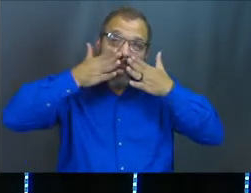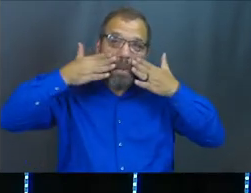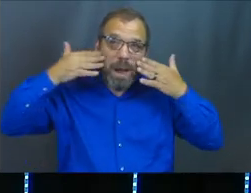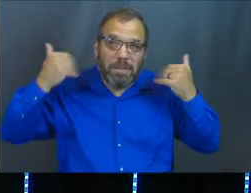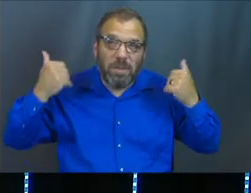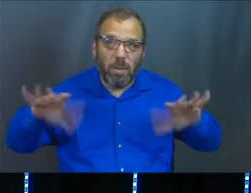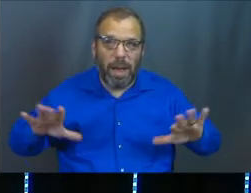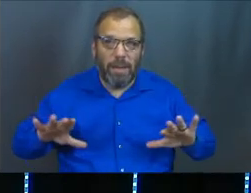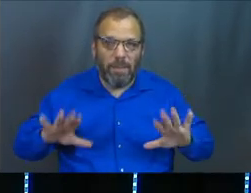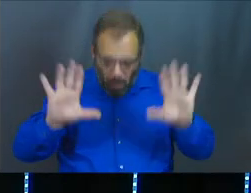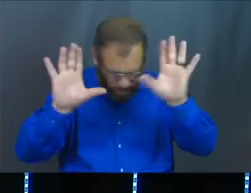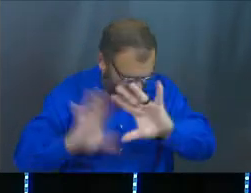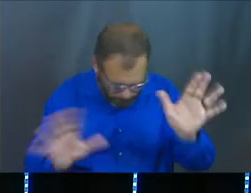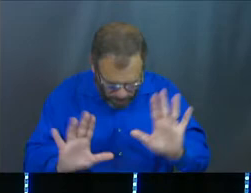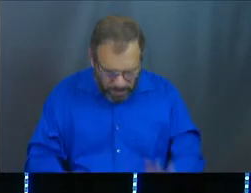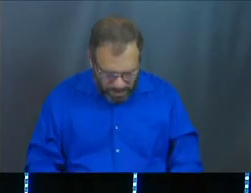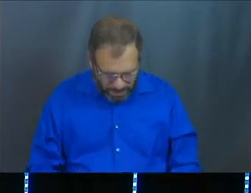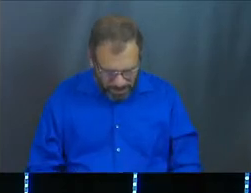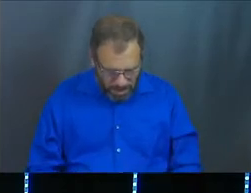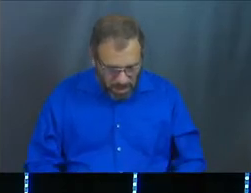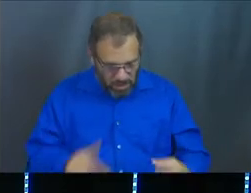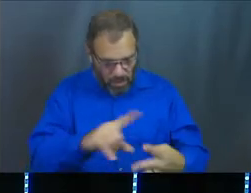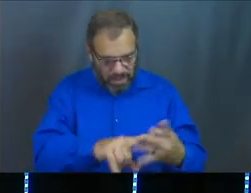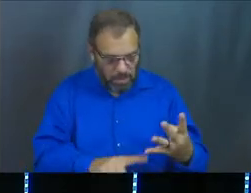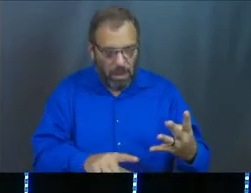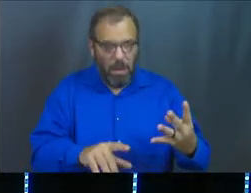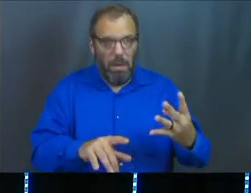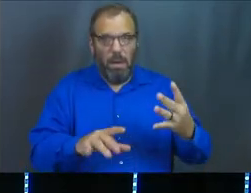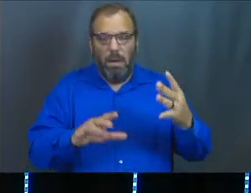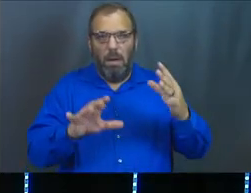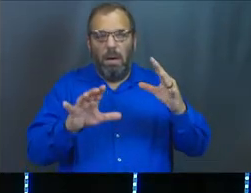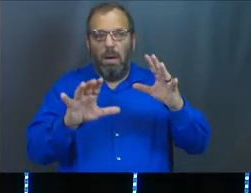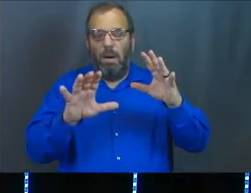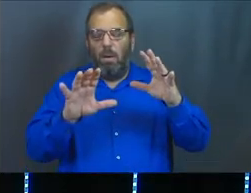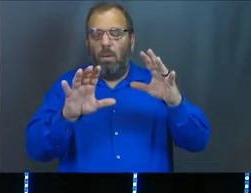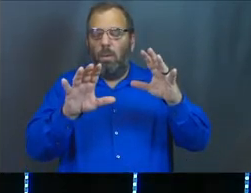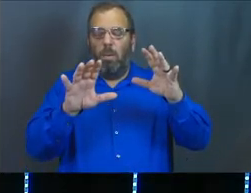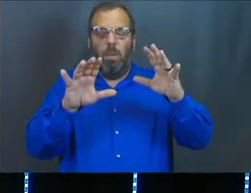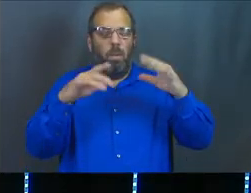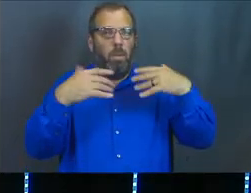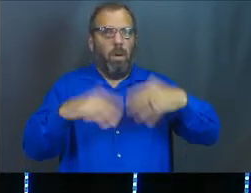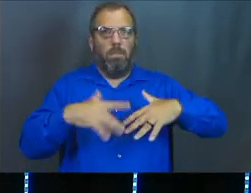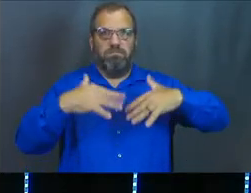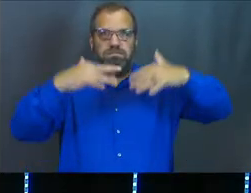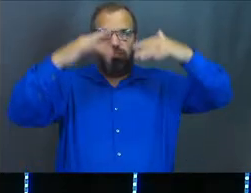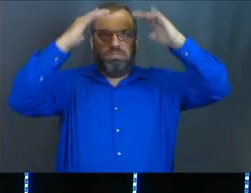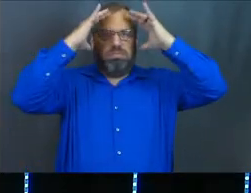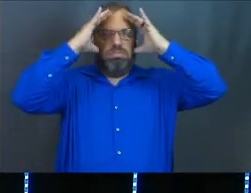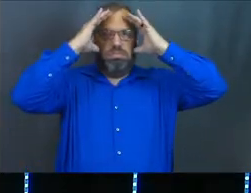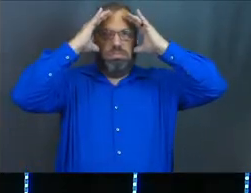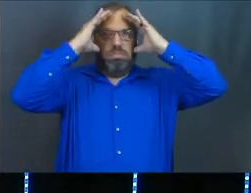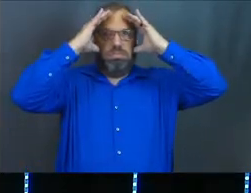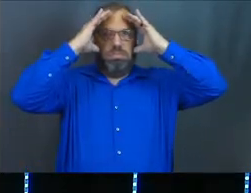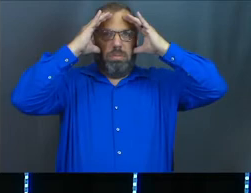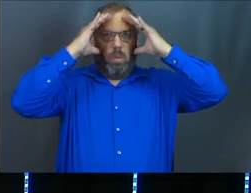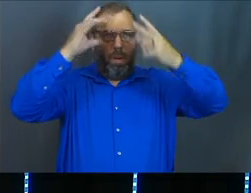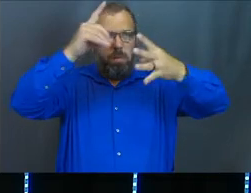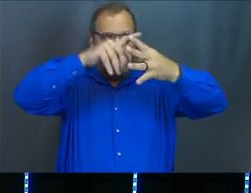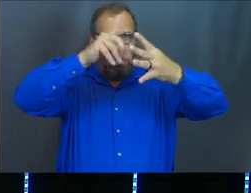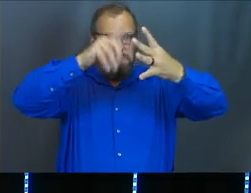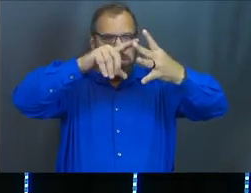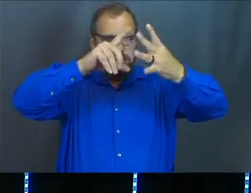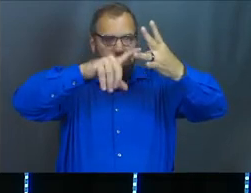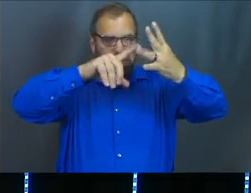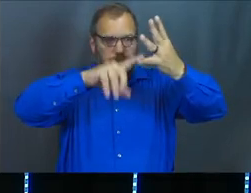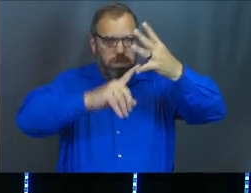Amen. Okay. So that was the brain heavy stuff. Are you okay? Okay. That was the brain heavy stuff. Now, some of you guys are looking at that and you're like, I